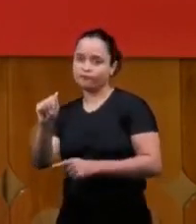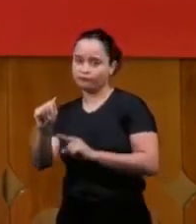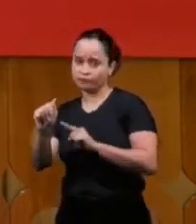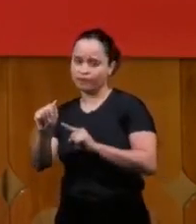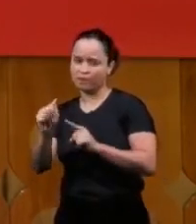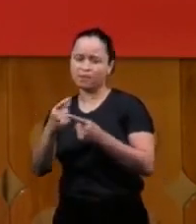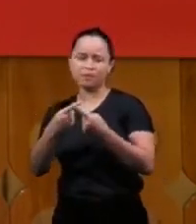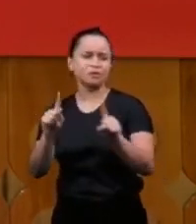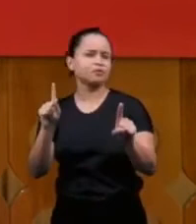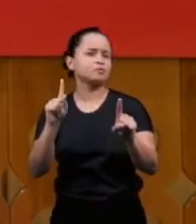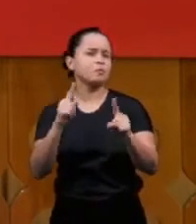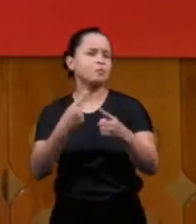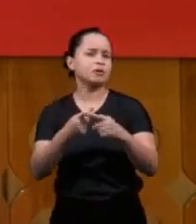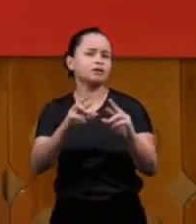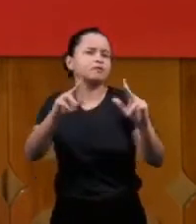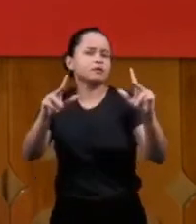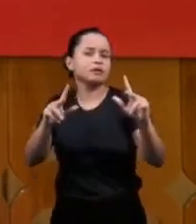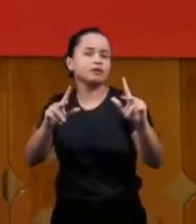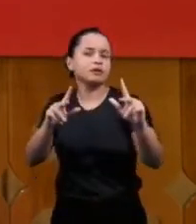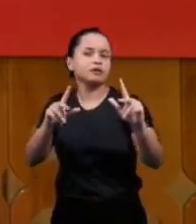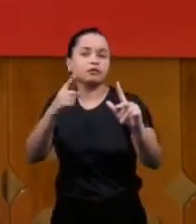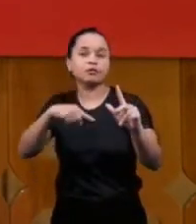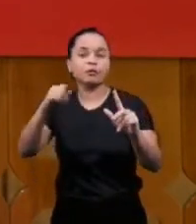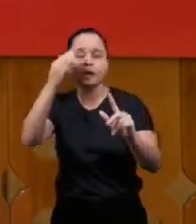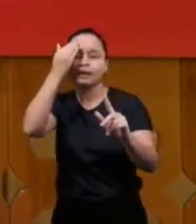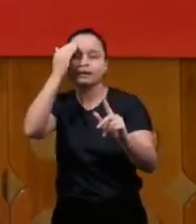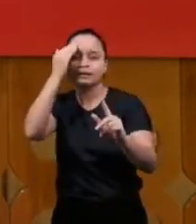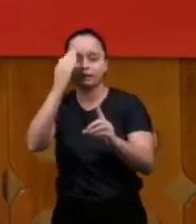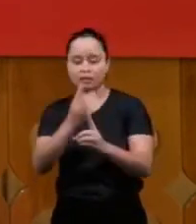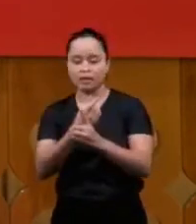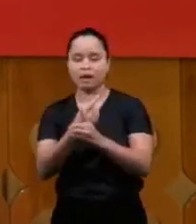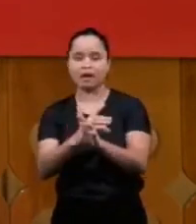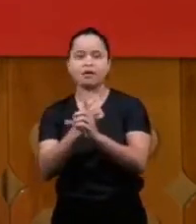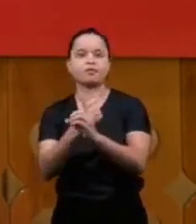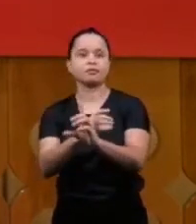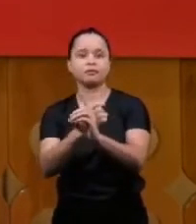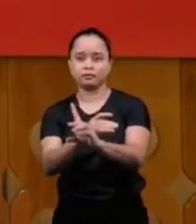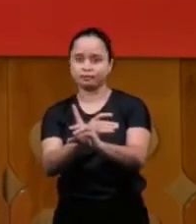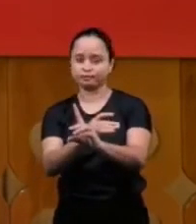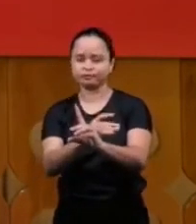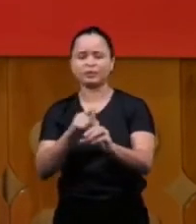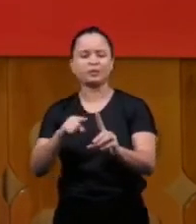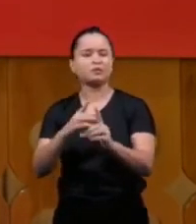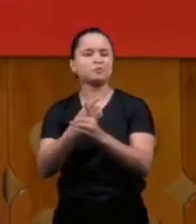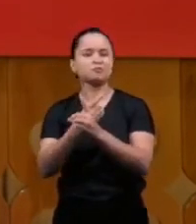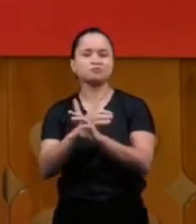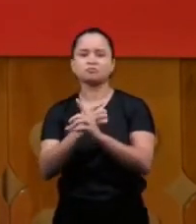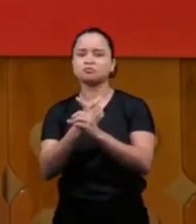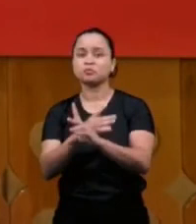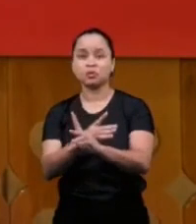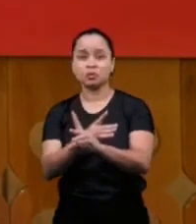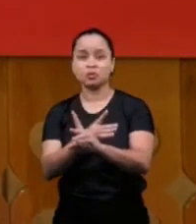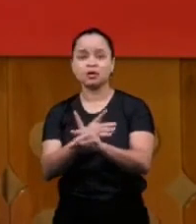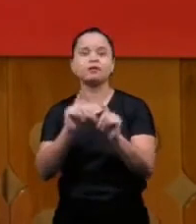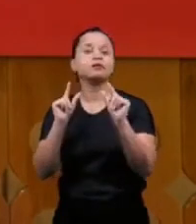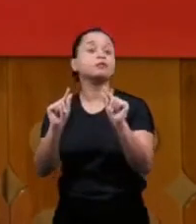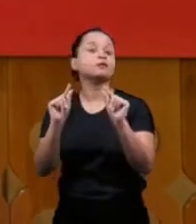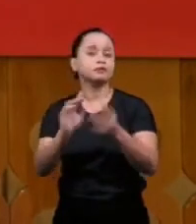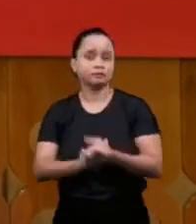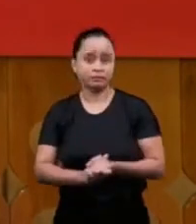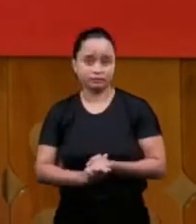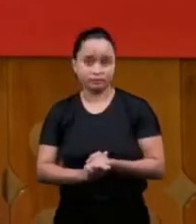which is easy to be understood what doctrine is that we have said this previously the doctrine